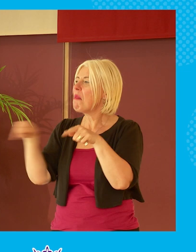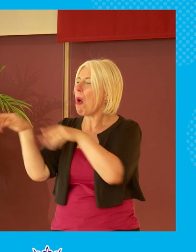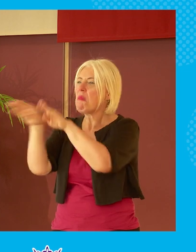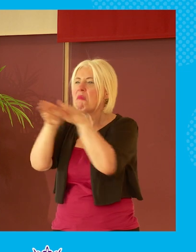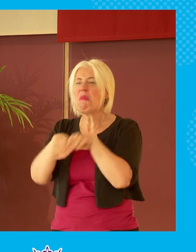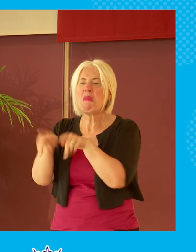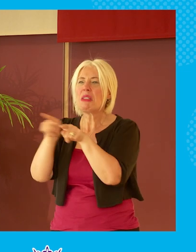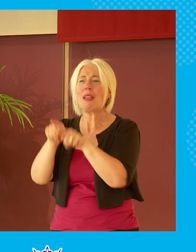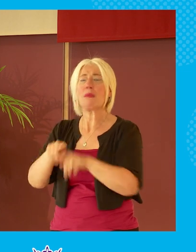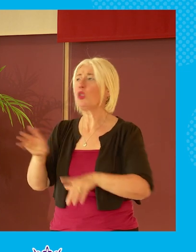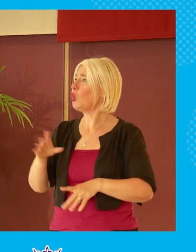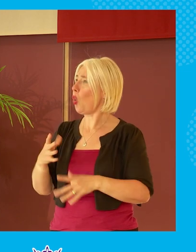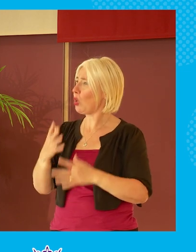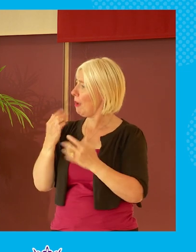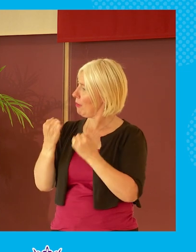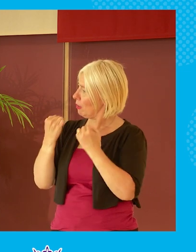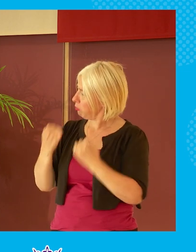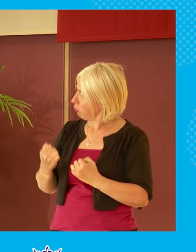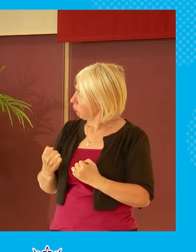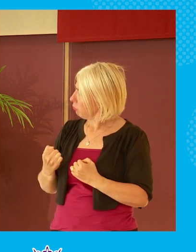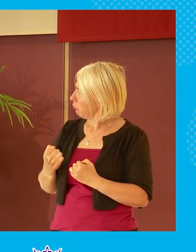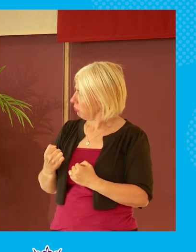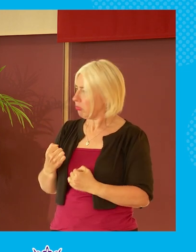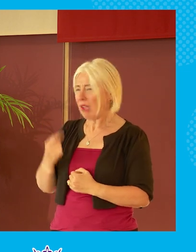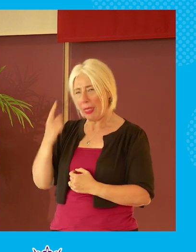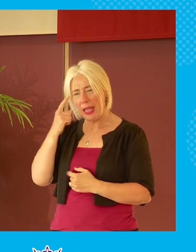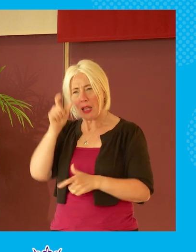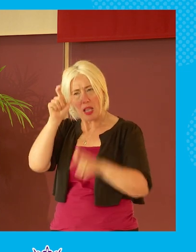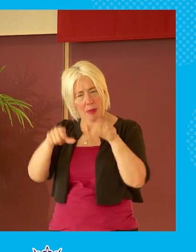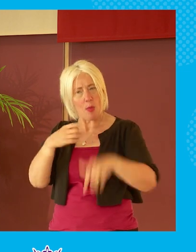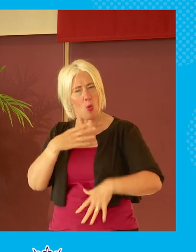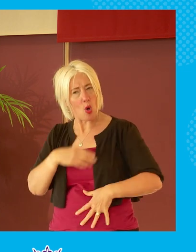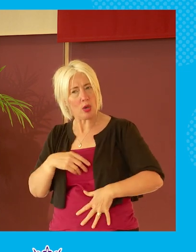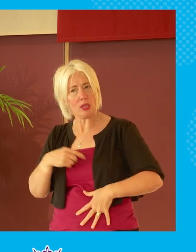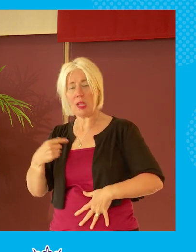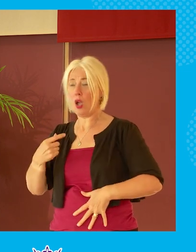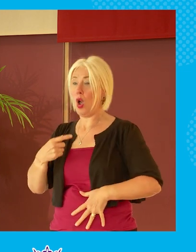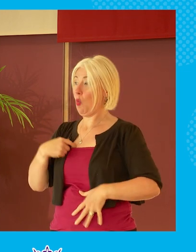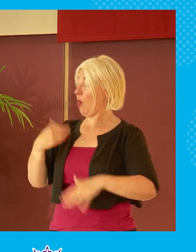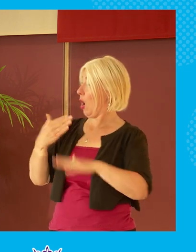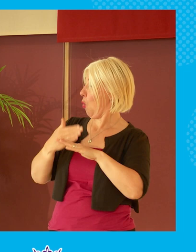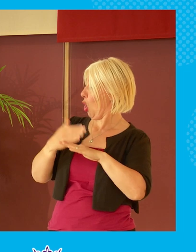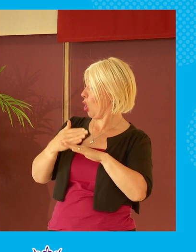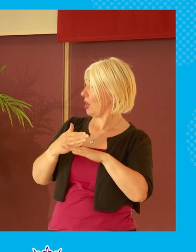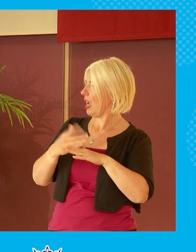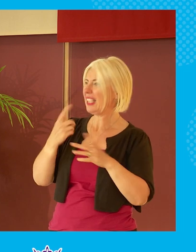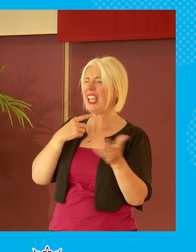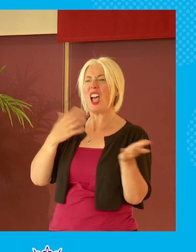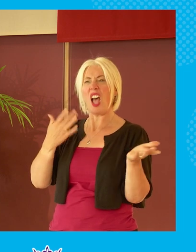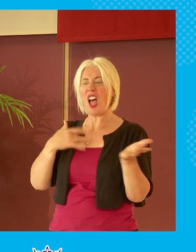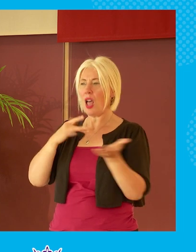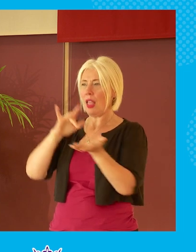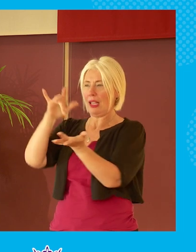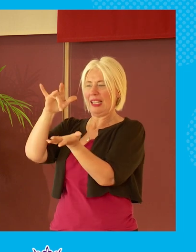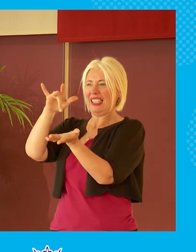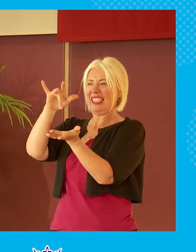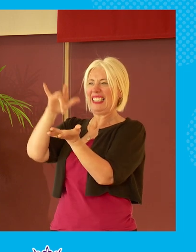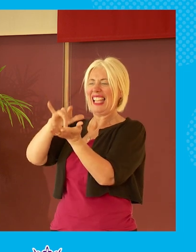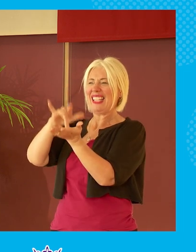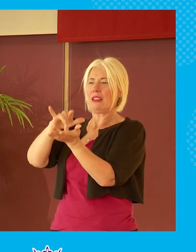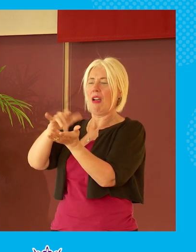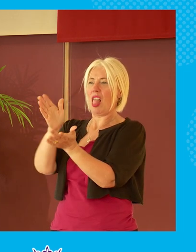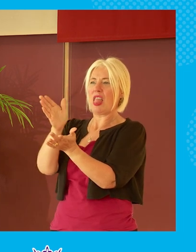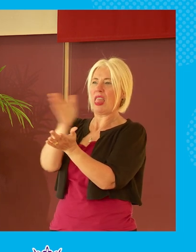very firmly here and i think actually people want that i know in the where i operate people you say look i'm i'm a center left you know